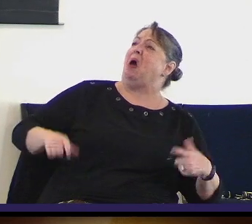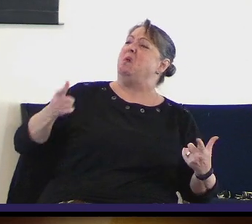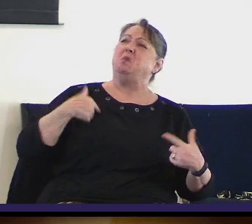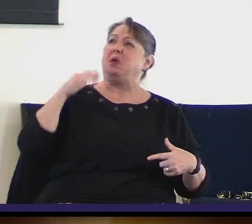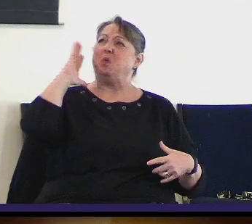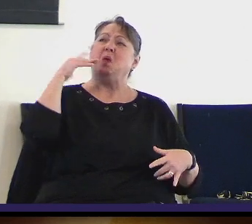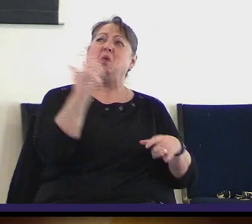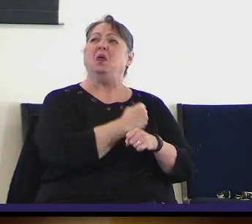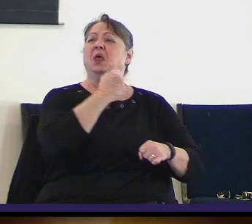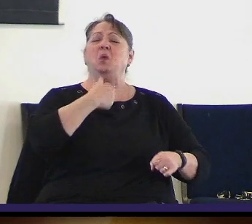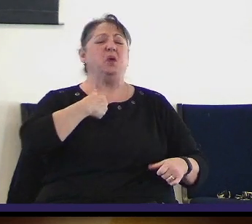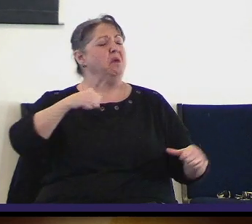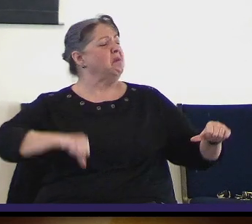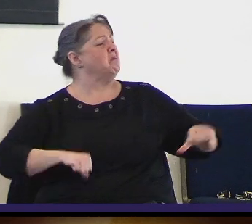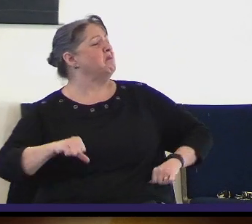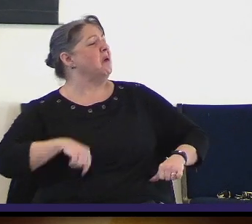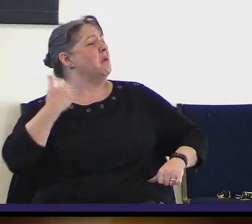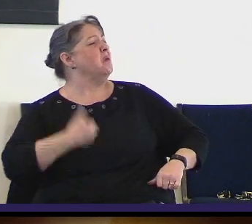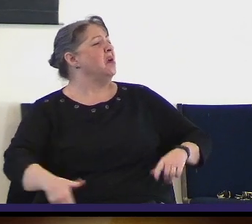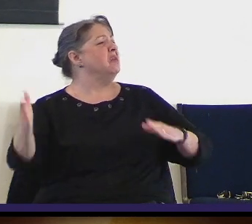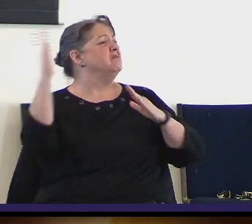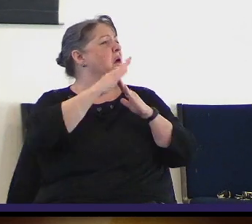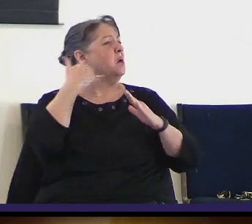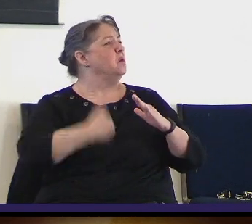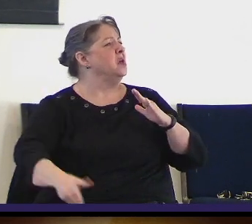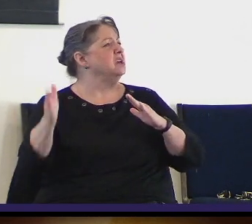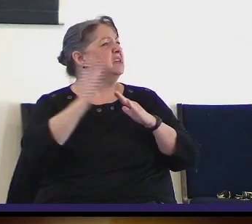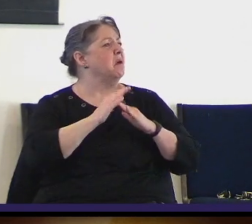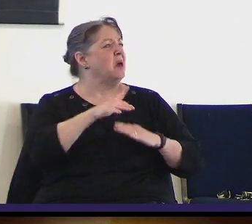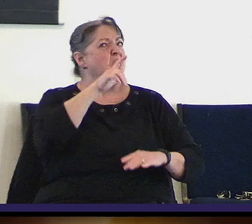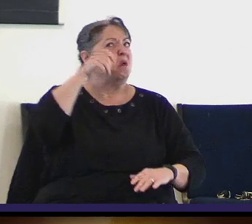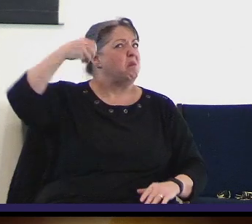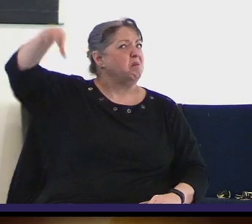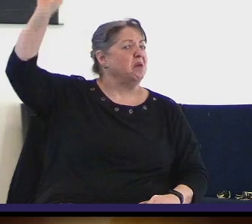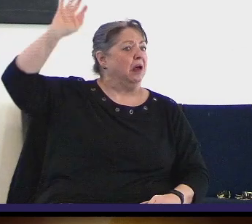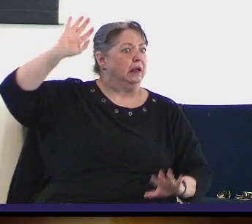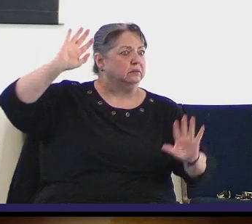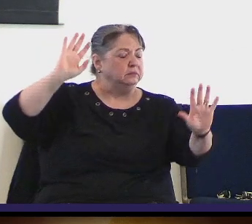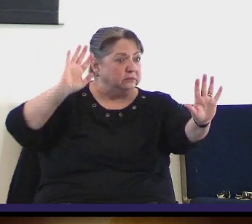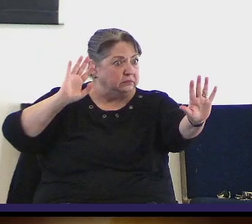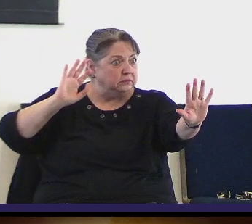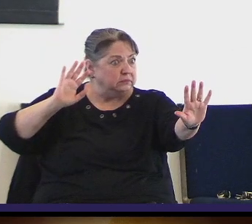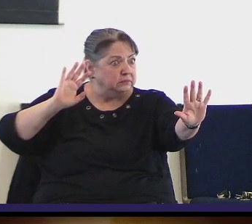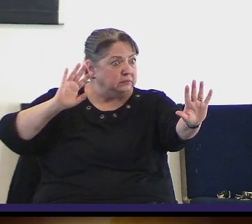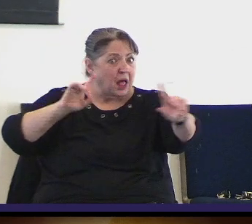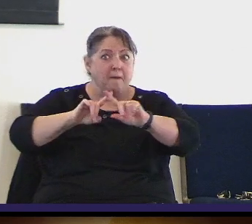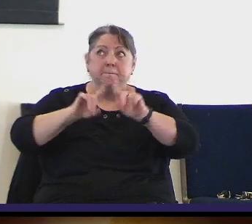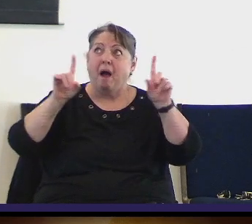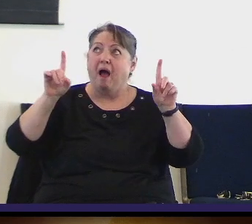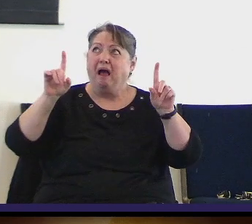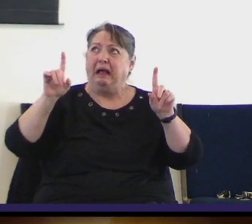tongues. We own our lips. Who is our master? But because of the oppression